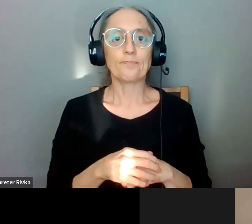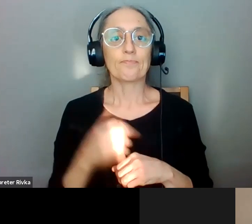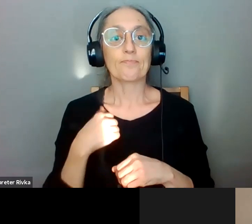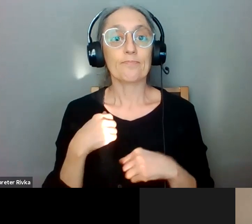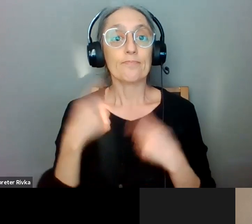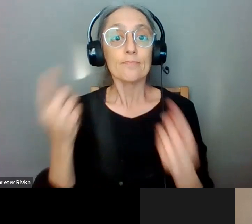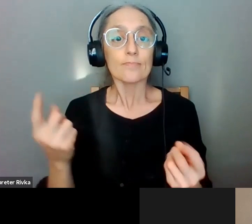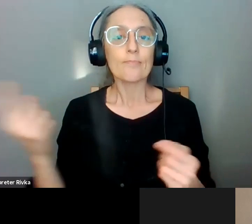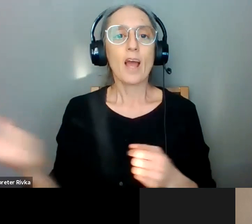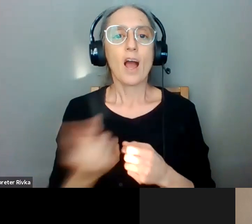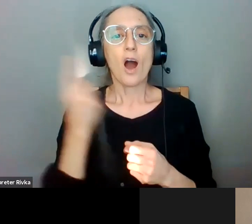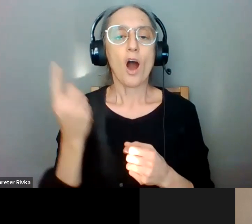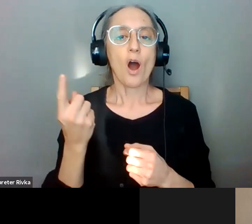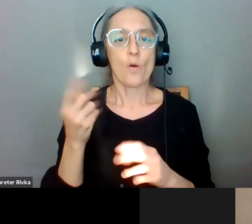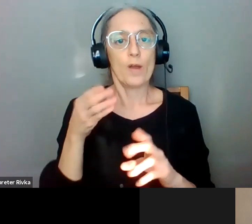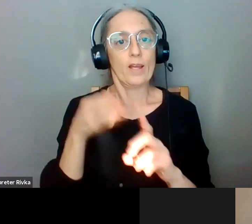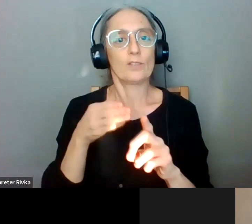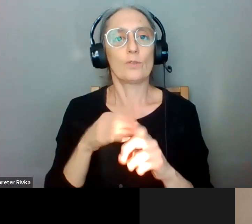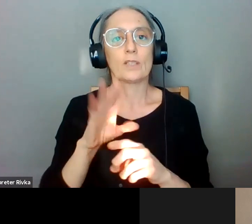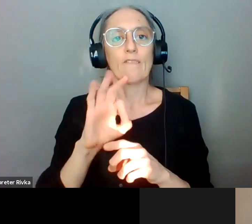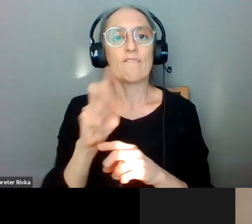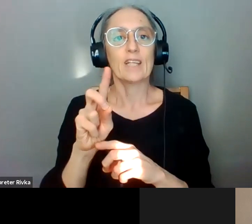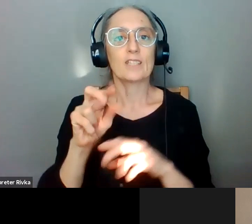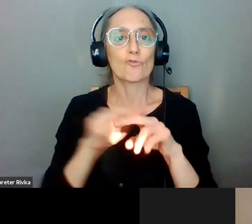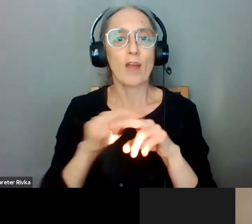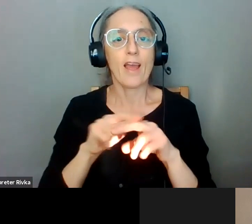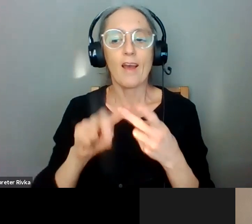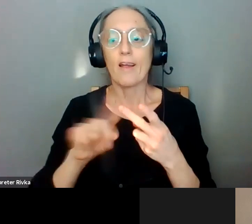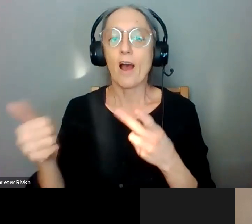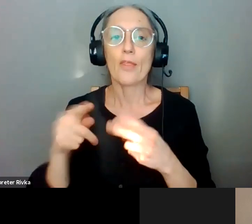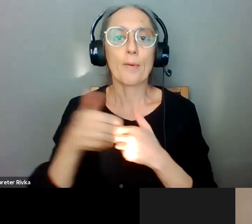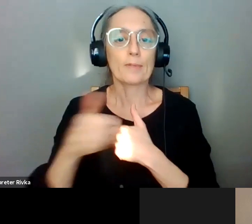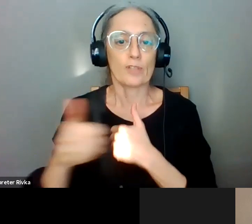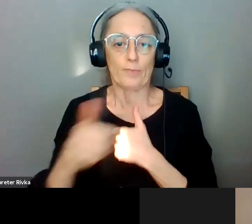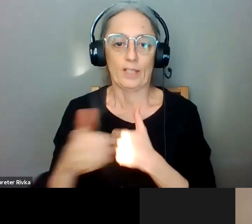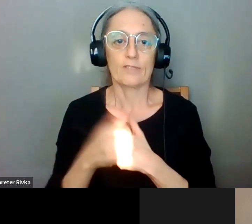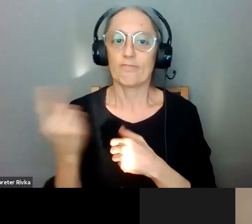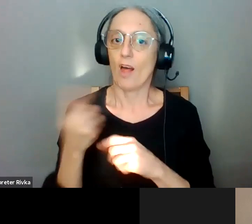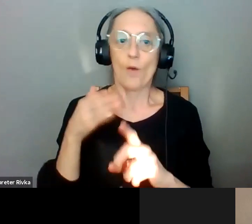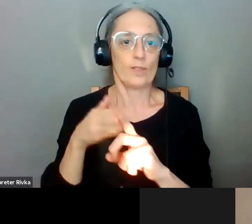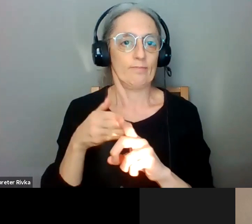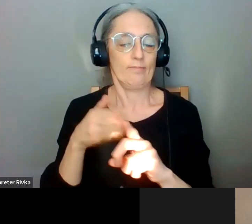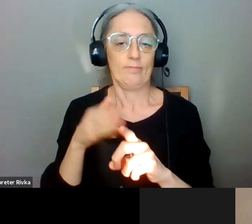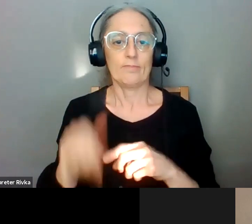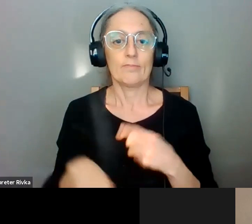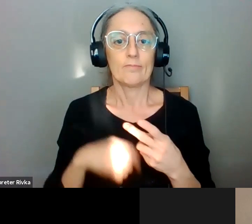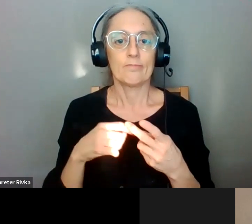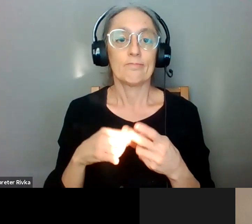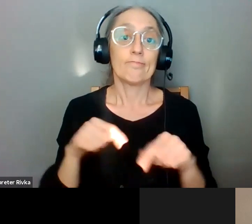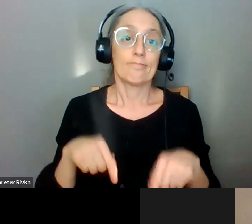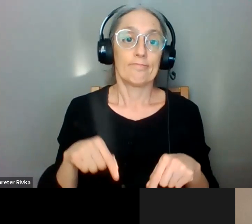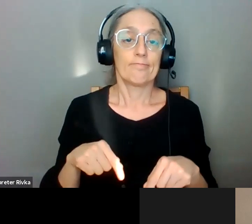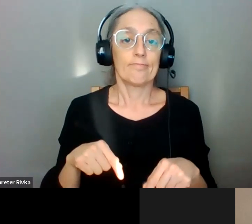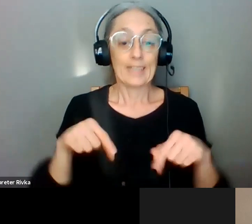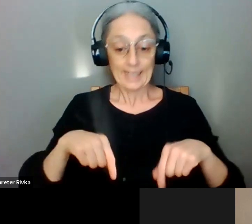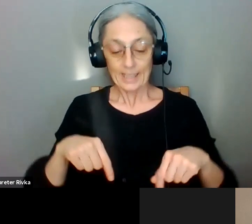of fixed rail and other types of public transportation not only elsewhere in in the